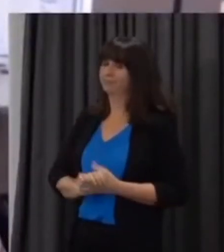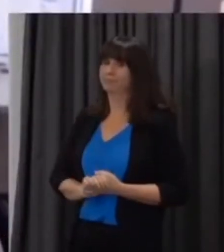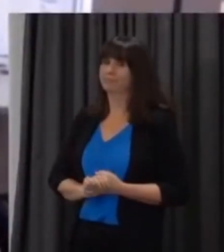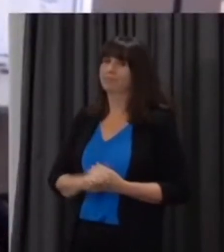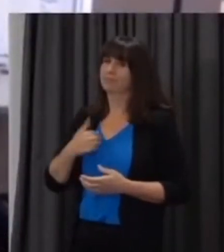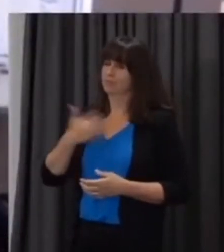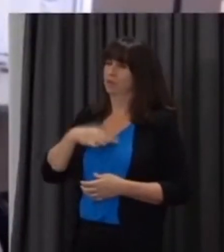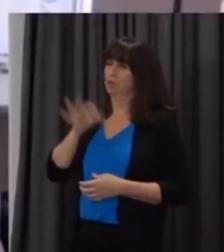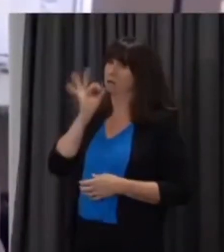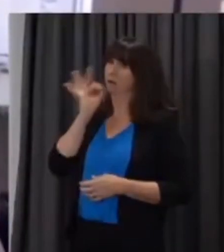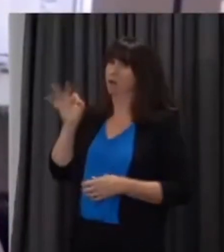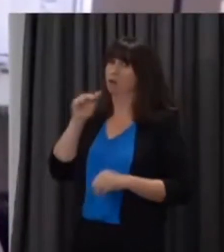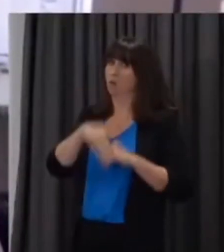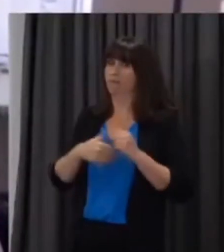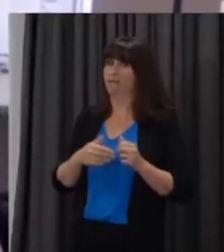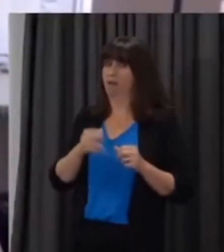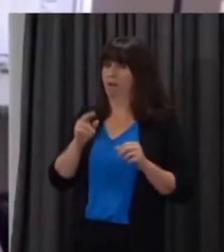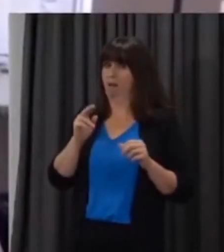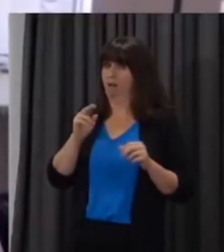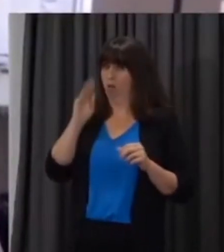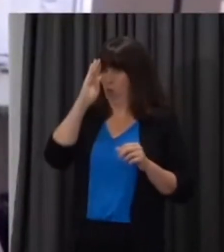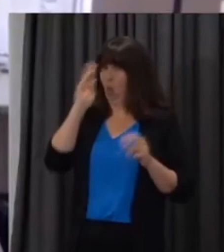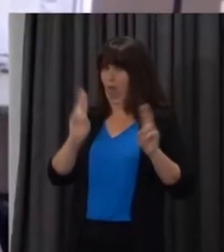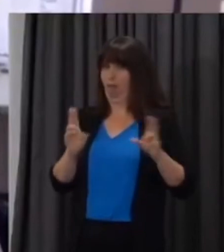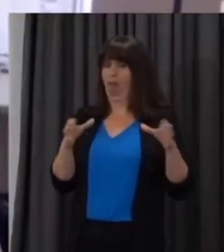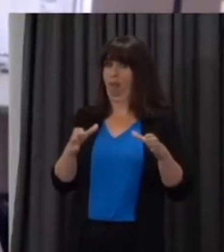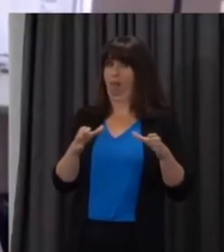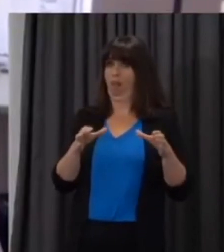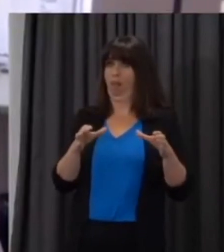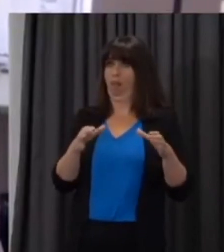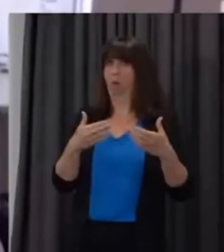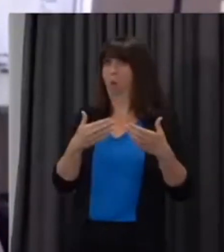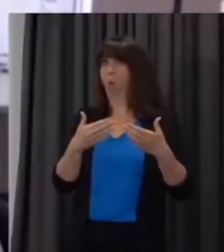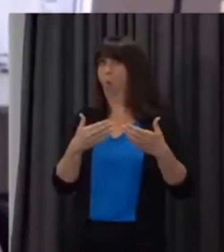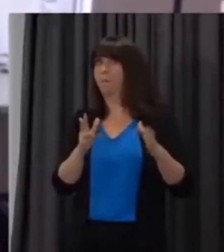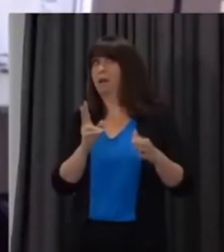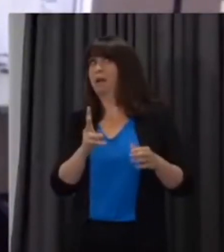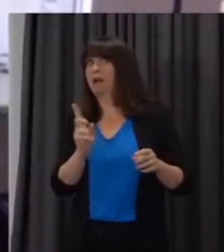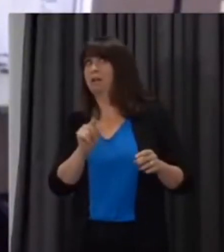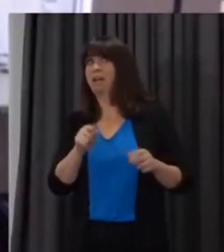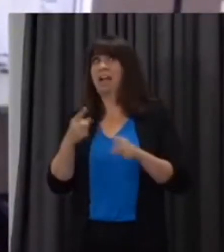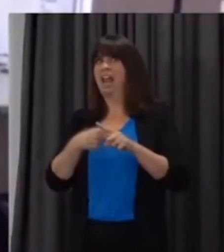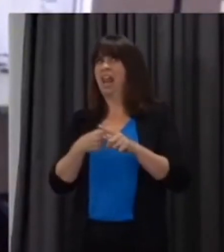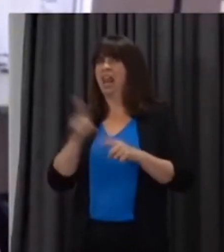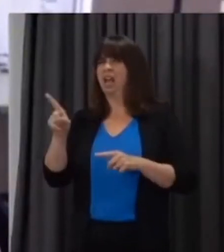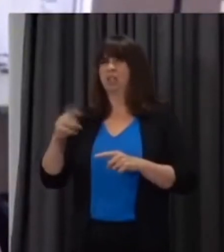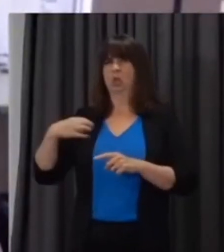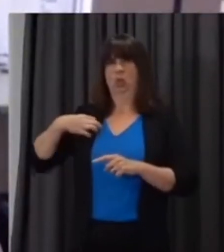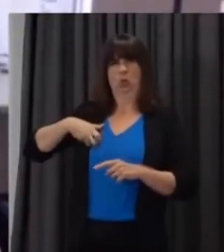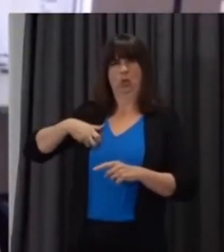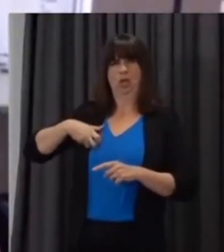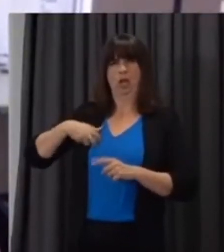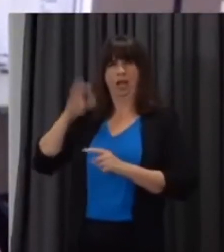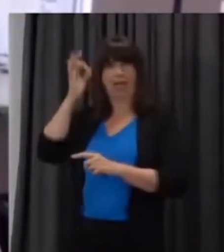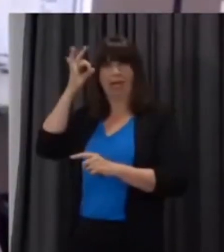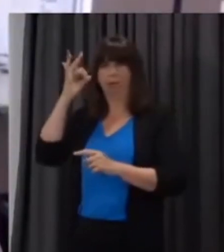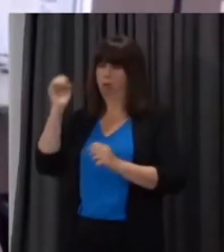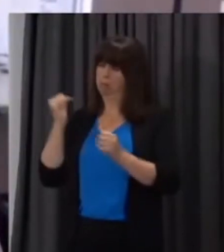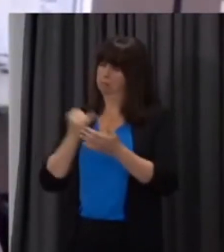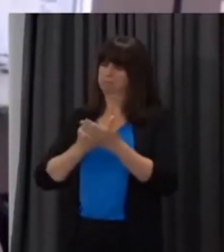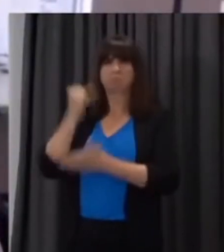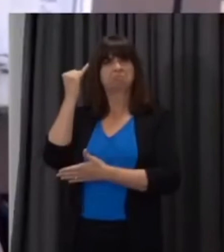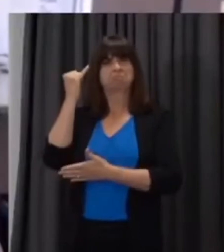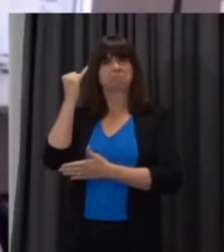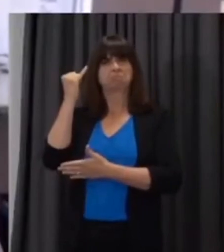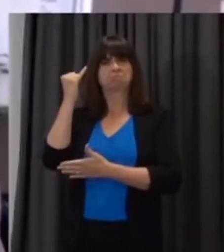When it comes to reopening schools in England, we've seen some unions, some councils opposing the